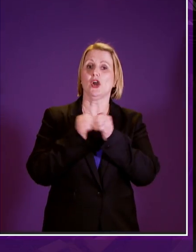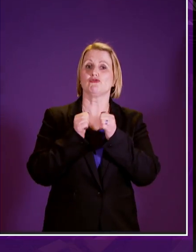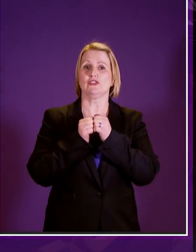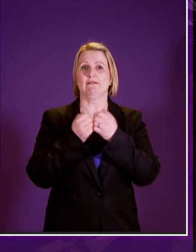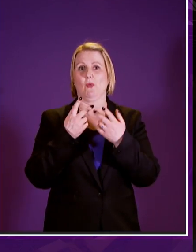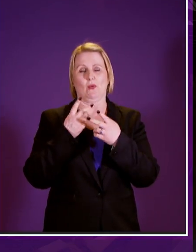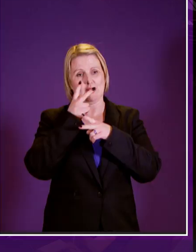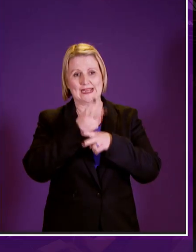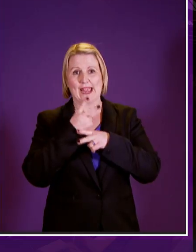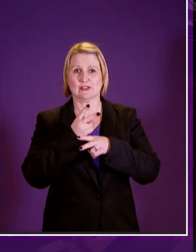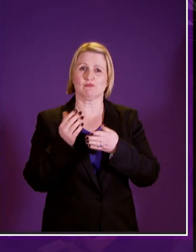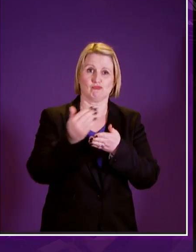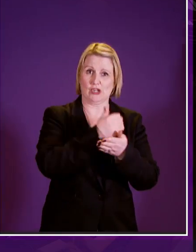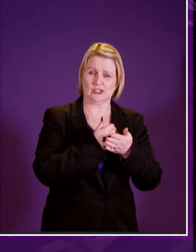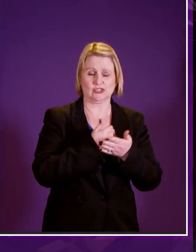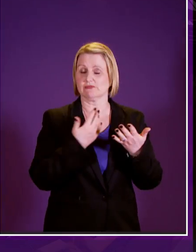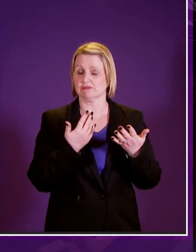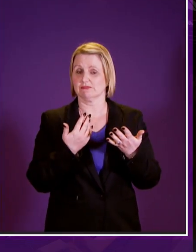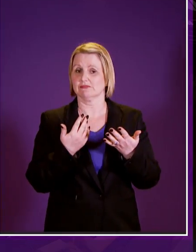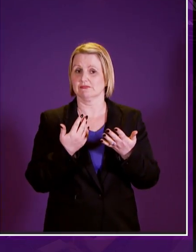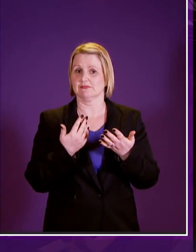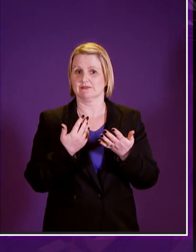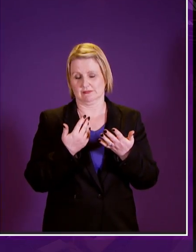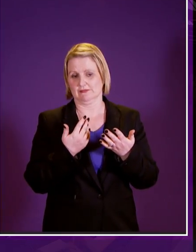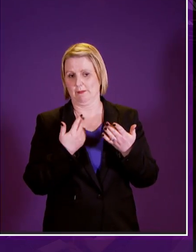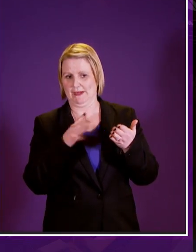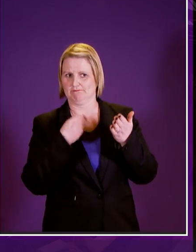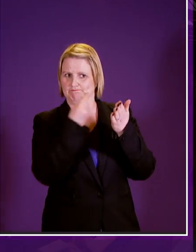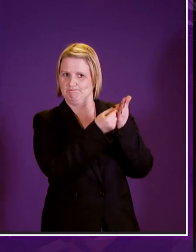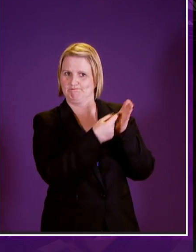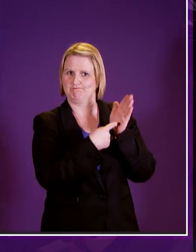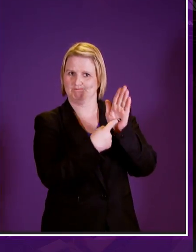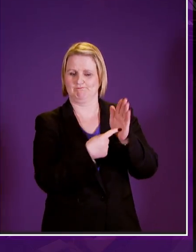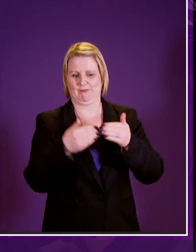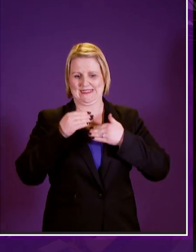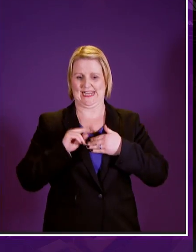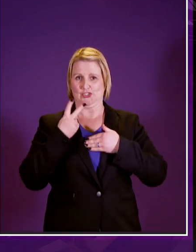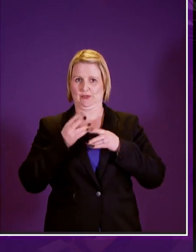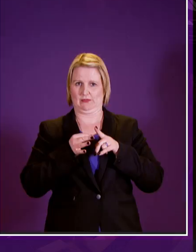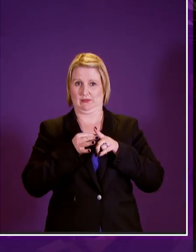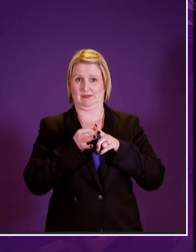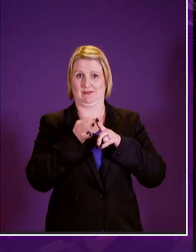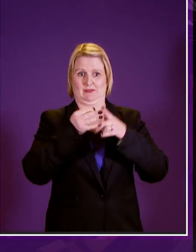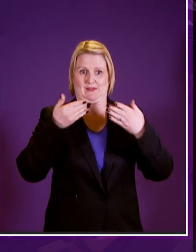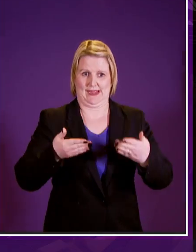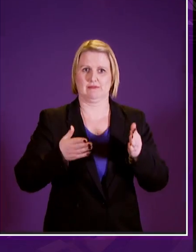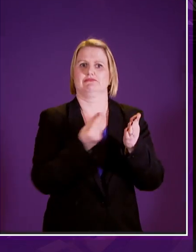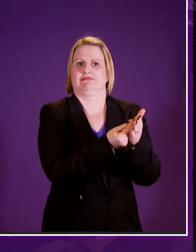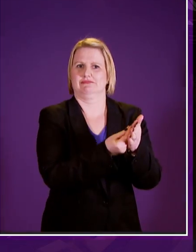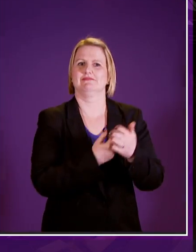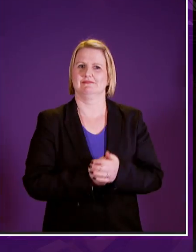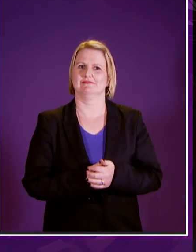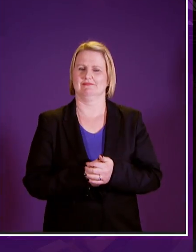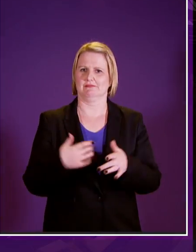benefits freeze is important and builds on the amendments agreed at stage two and then i argued that